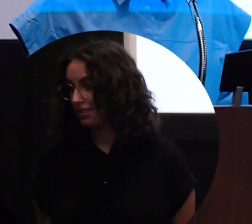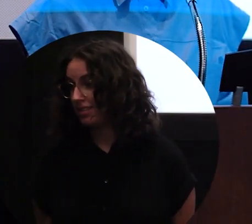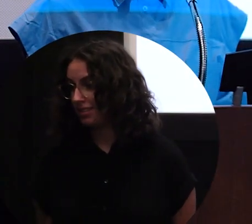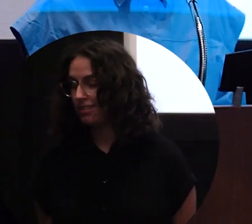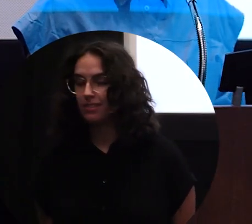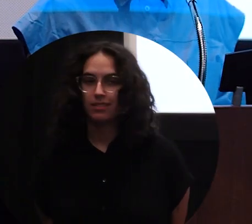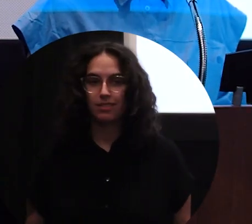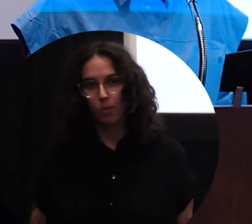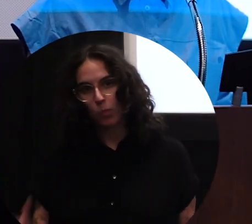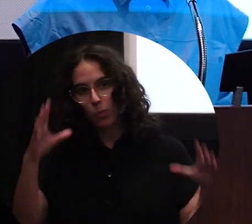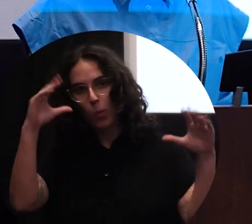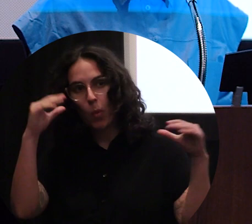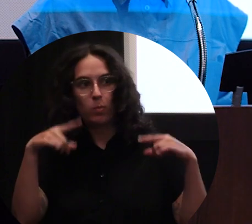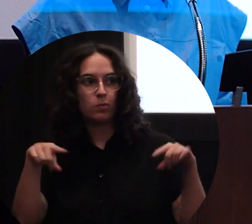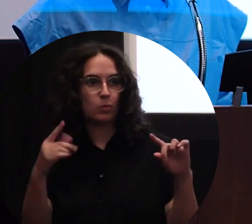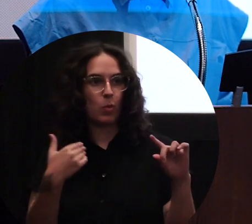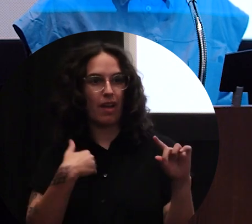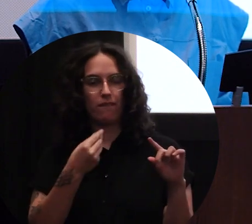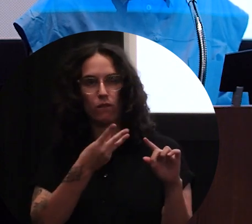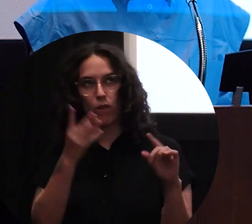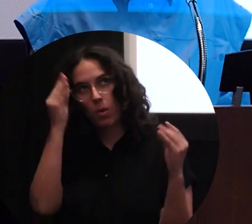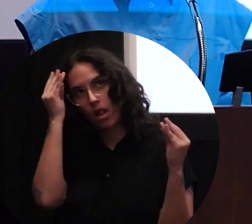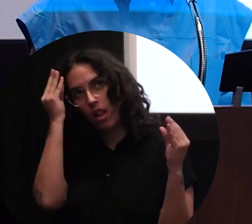So hoping that you have a couple in your mind.